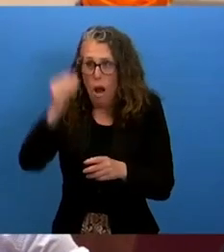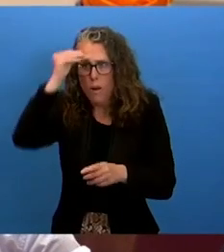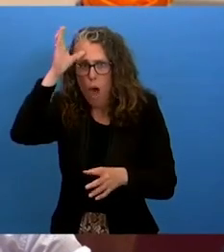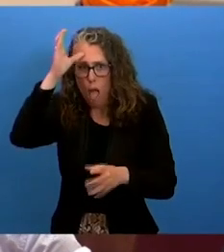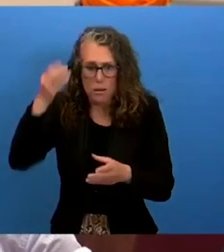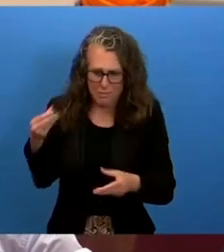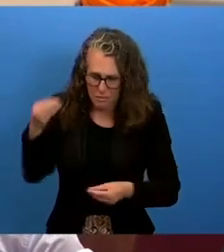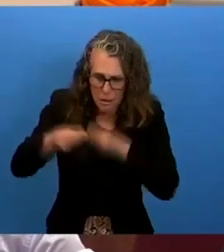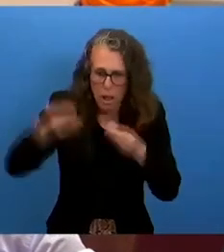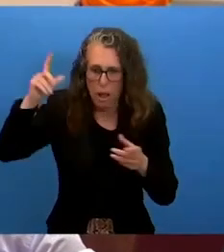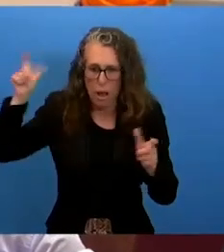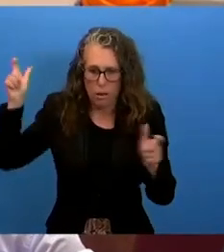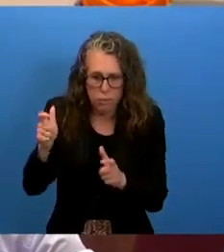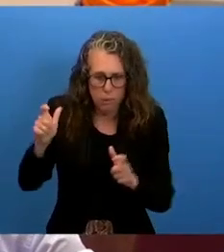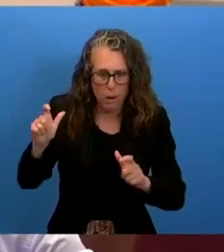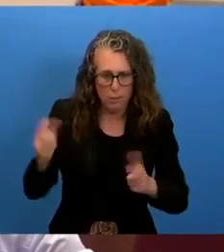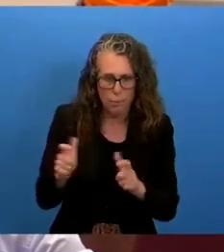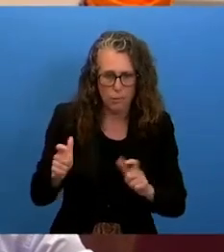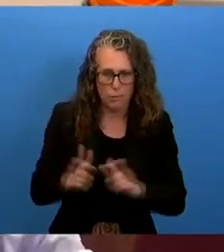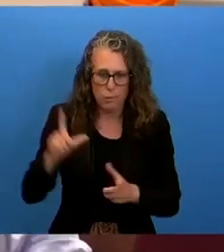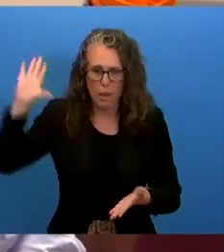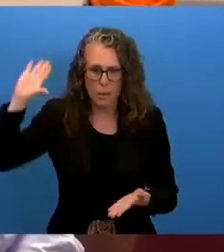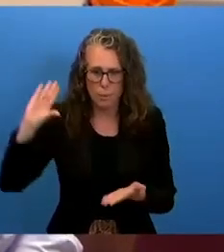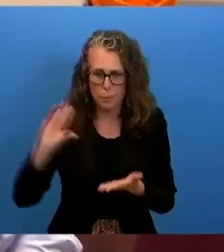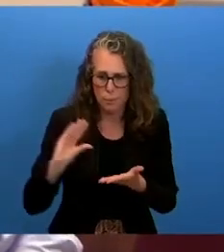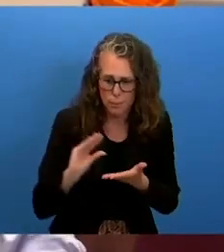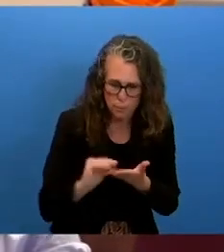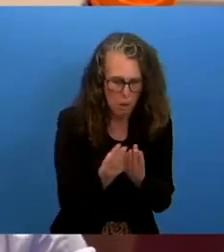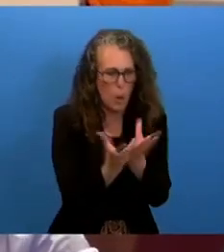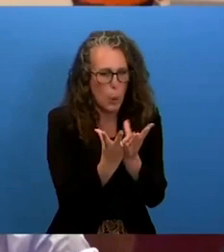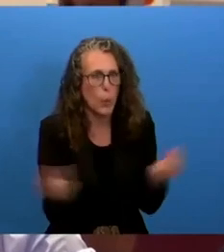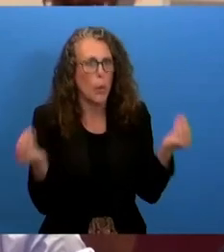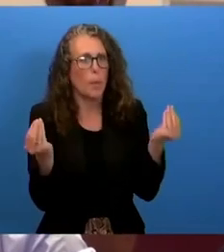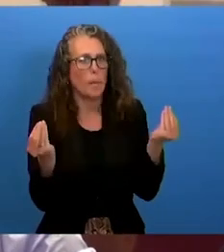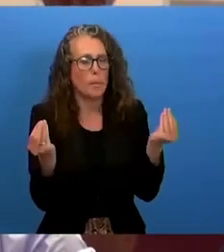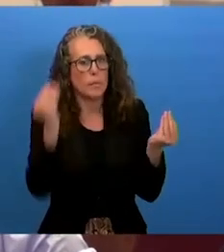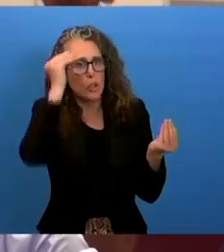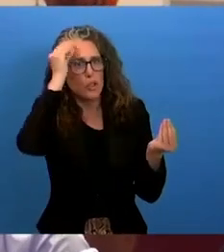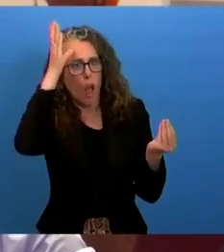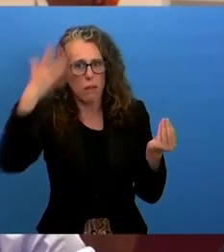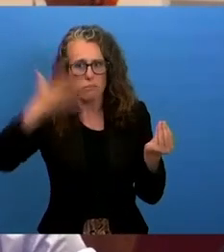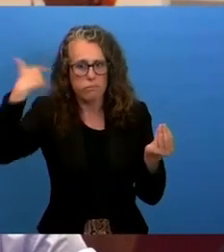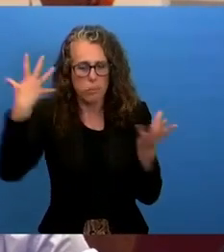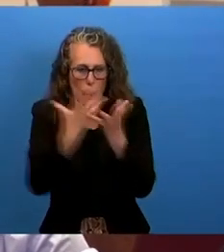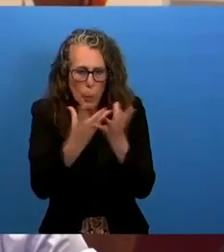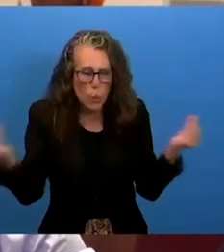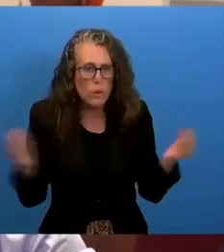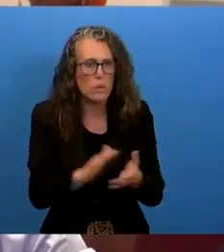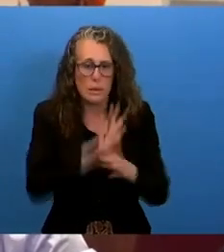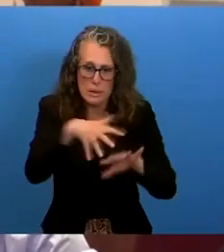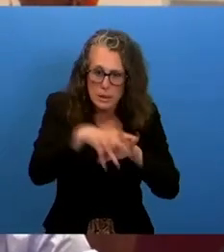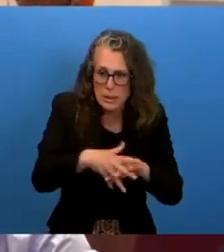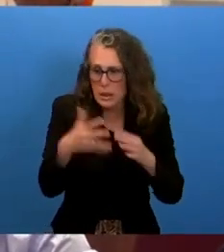languages. And this danger is all the more important if we look at the issue of knowing whether indigenous languages